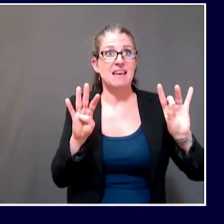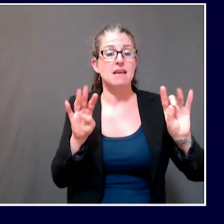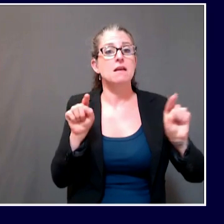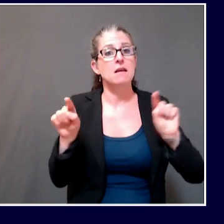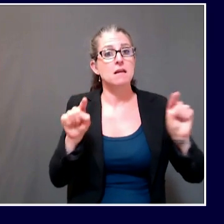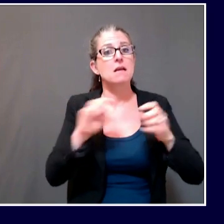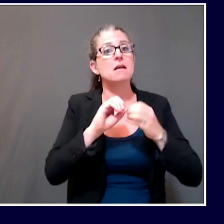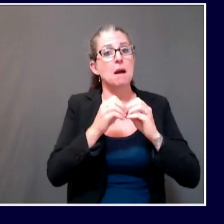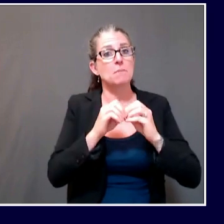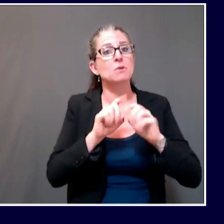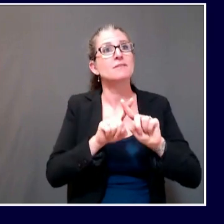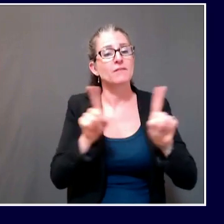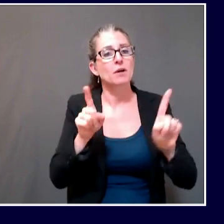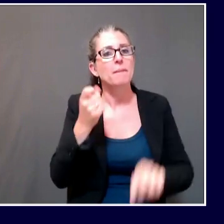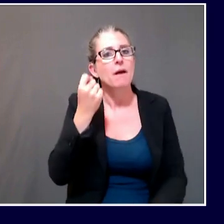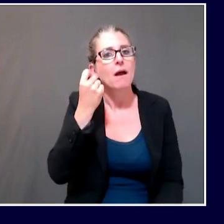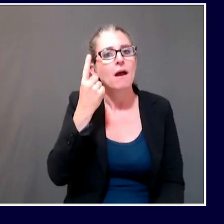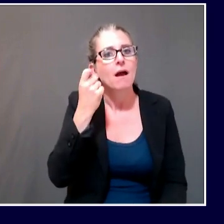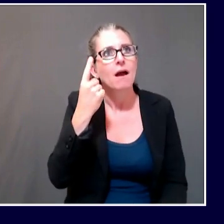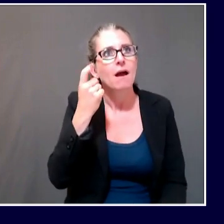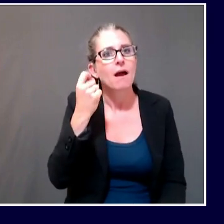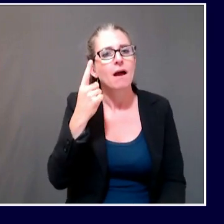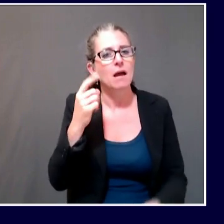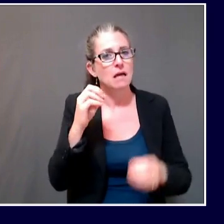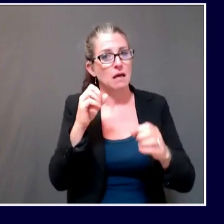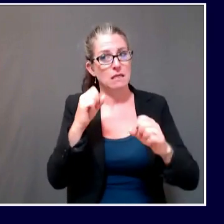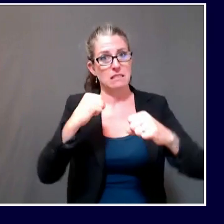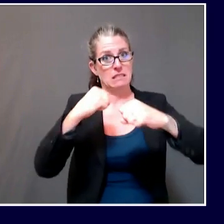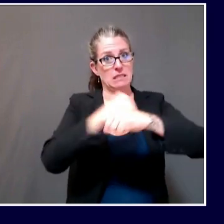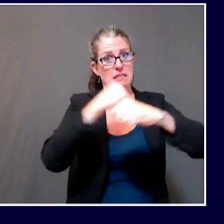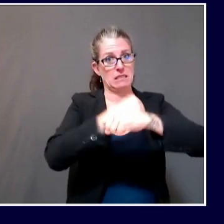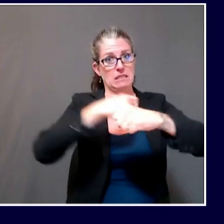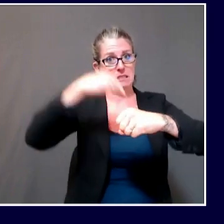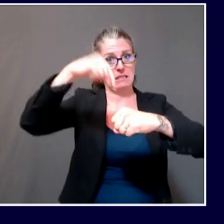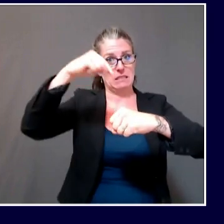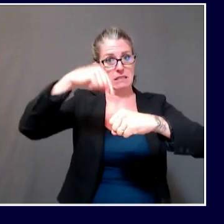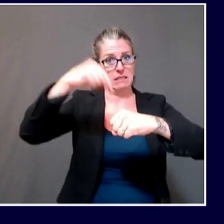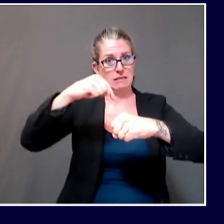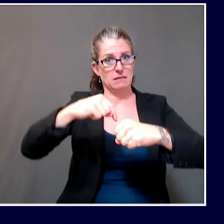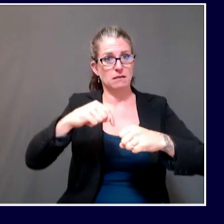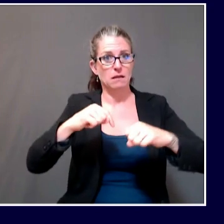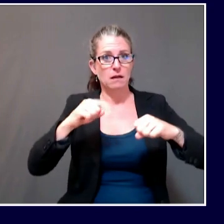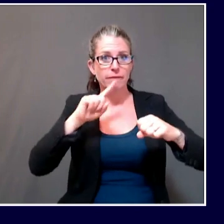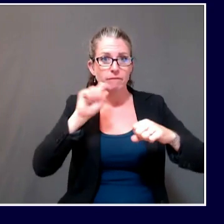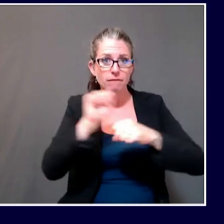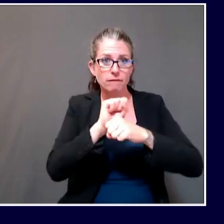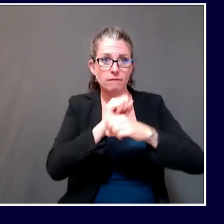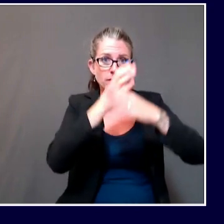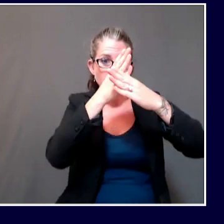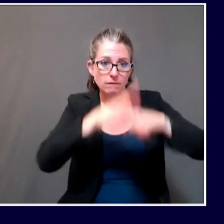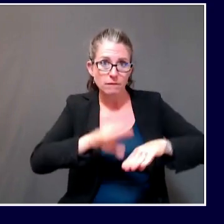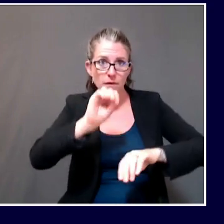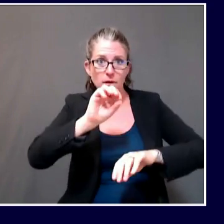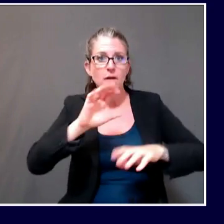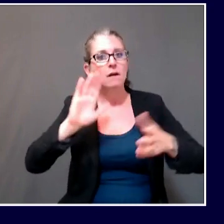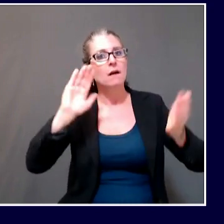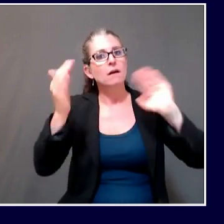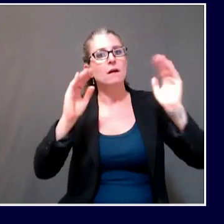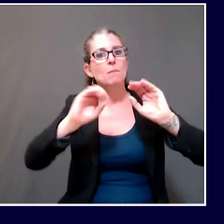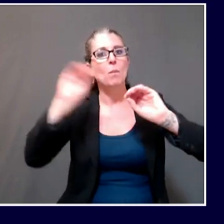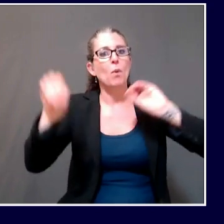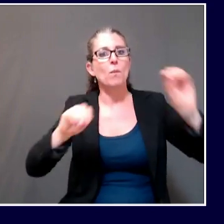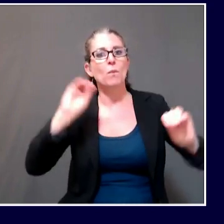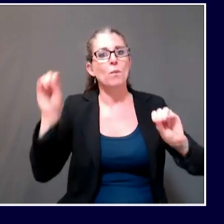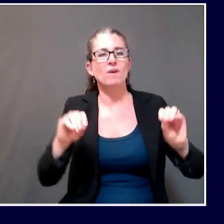question. Certainly, we've had additional cases that have been discovered and cataloged in the last week as compared to prior weeks,